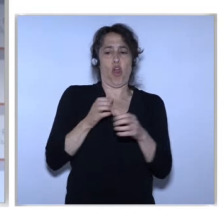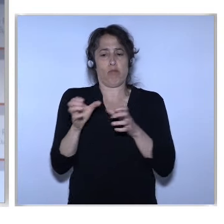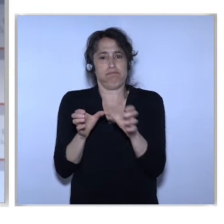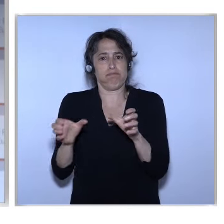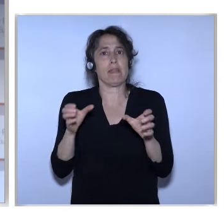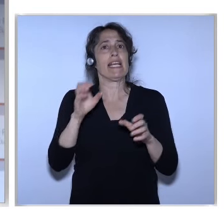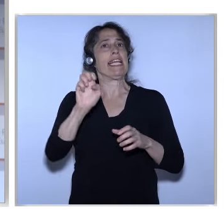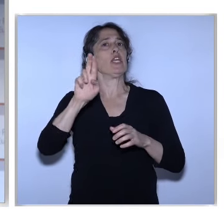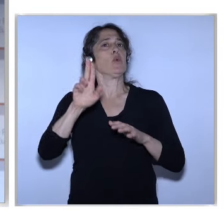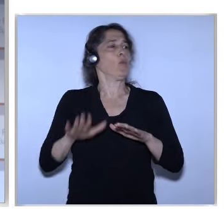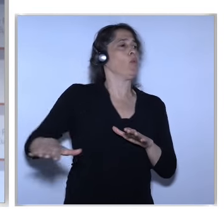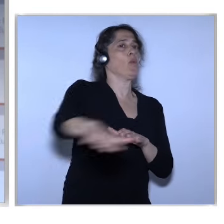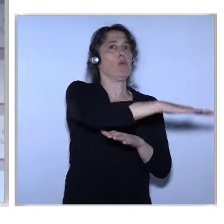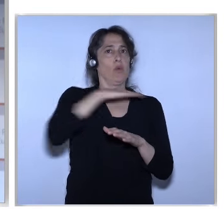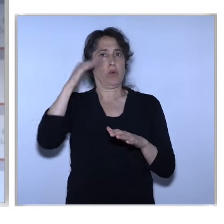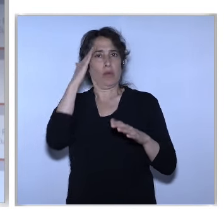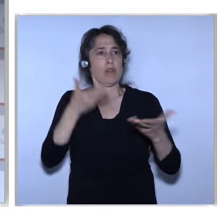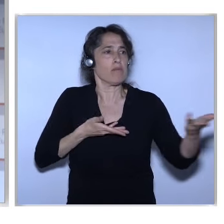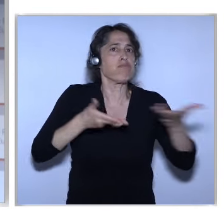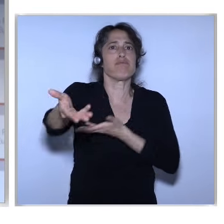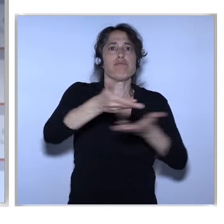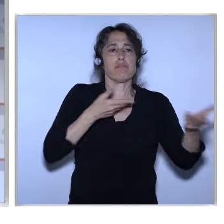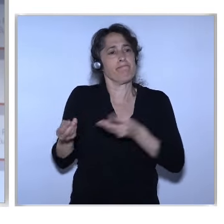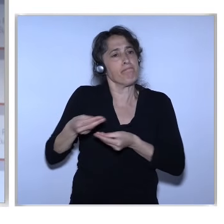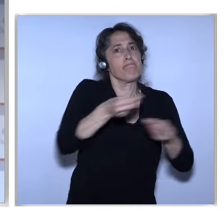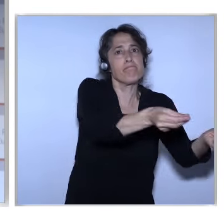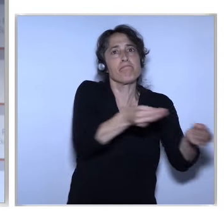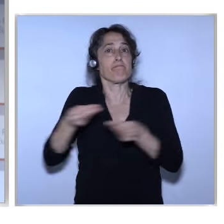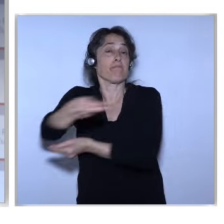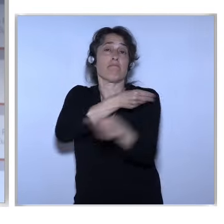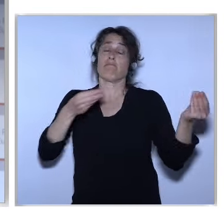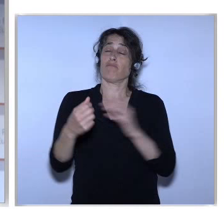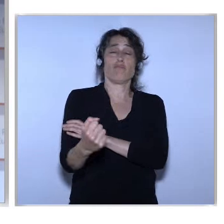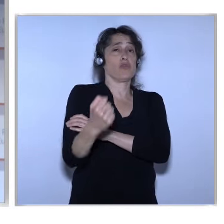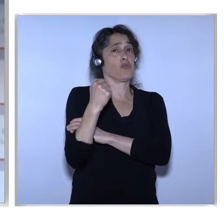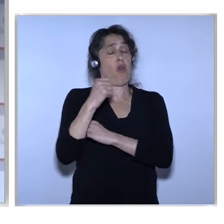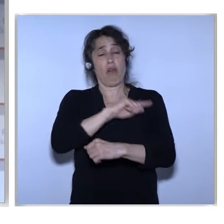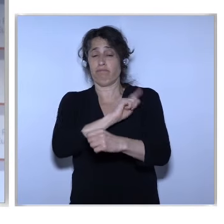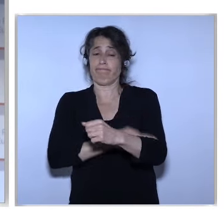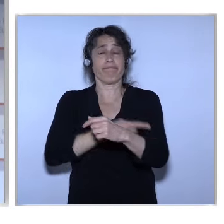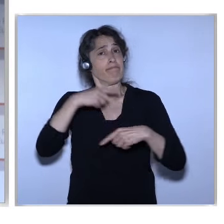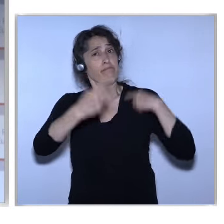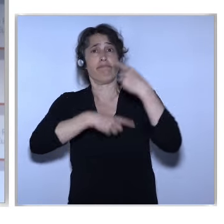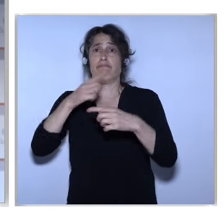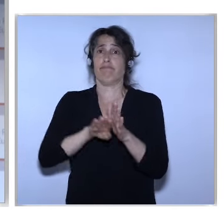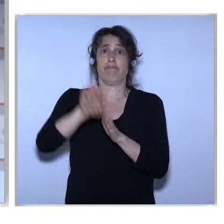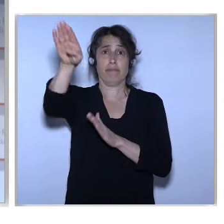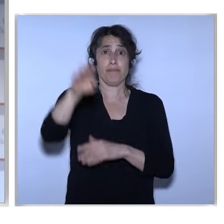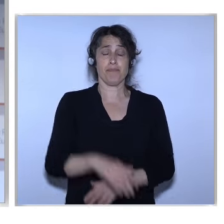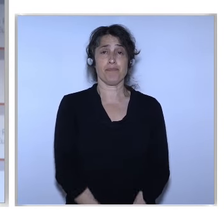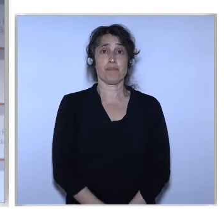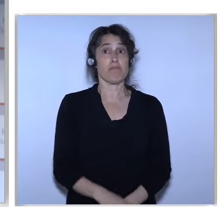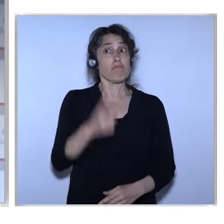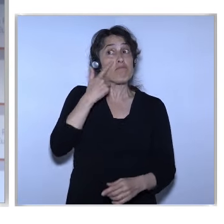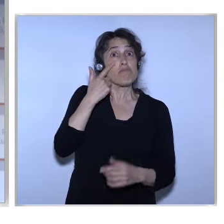To sectors where Europe has traditionally been strong If you manage to do so